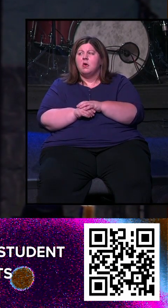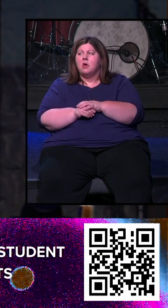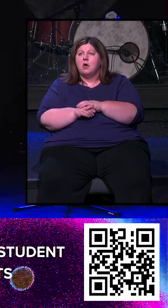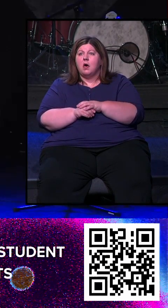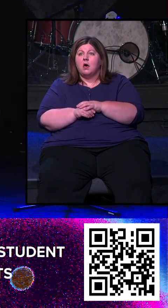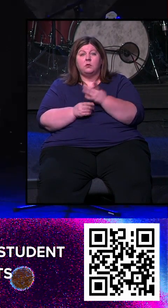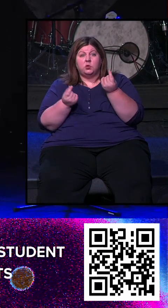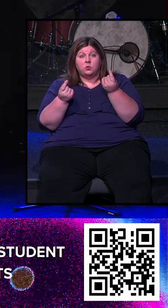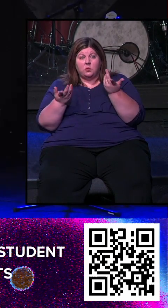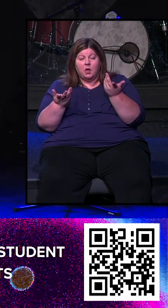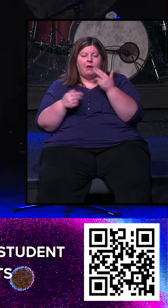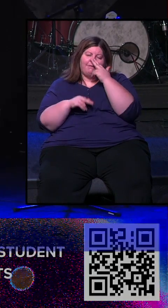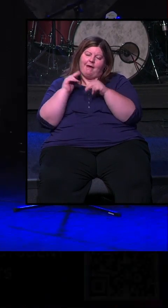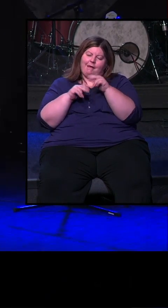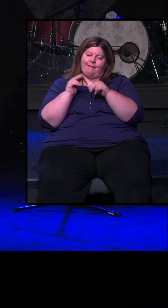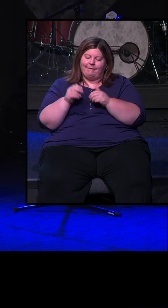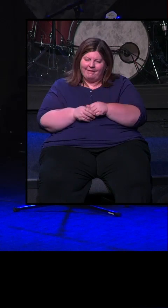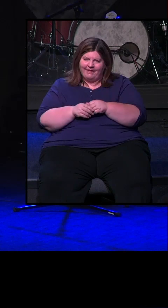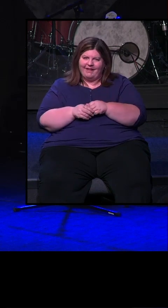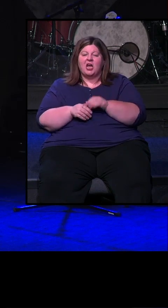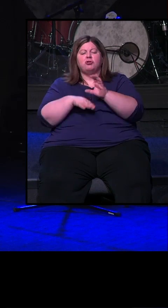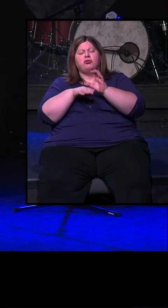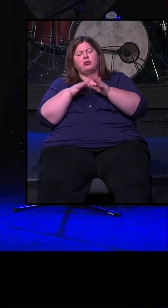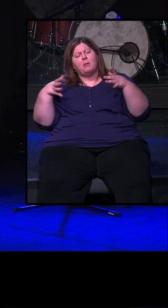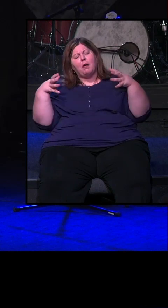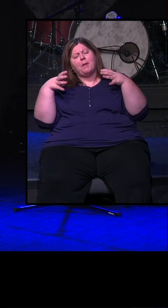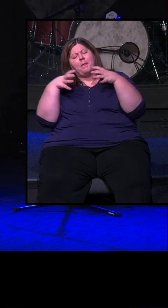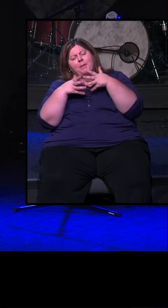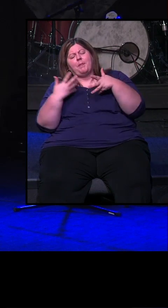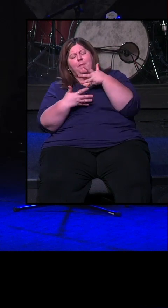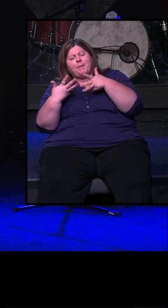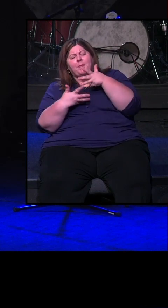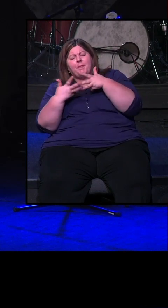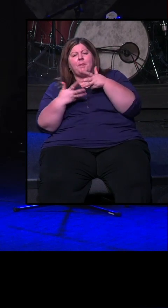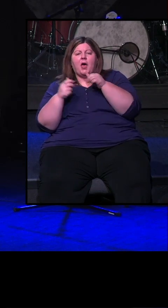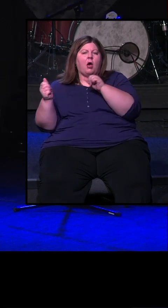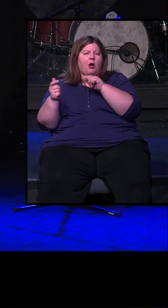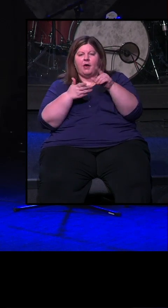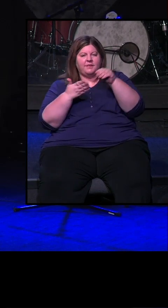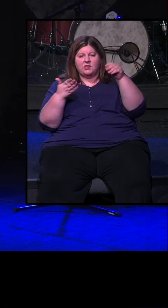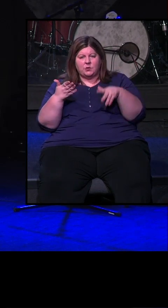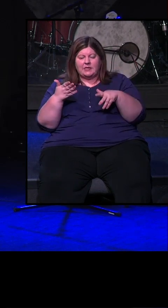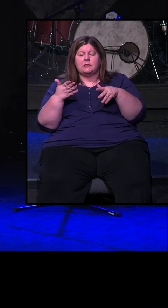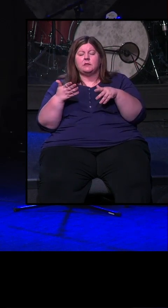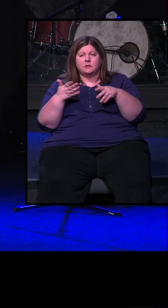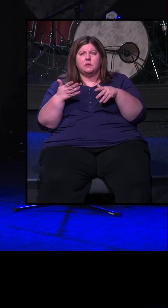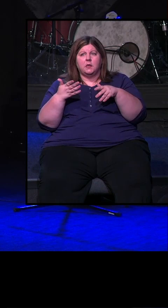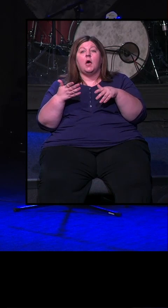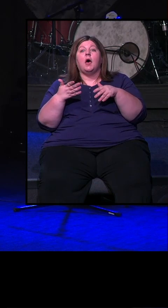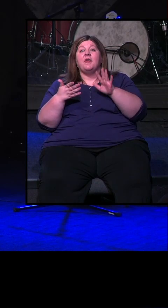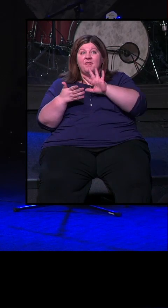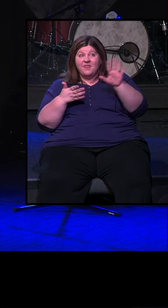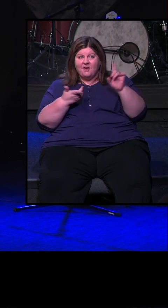have fun. It's to invite all of the other churches and then also provide an opportunity for all of the students at all of these churches to invite